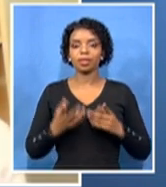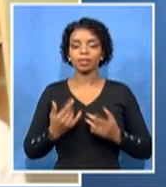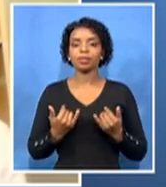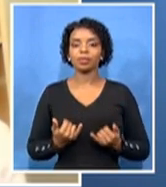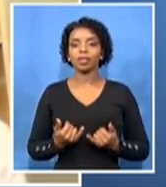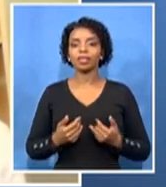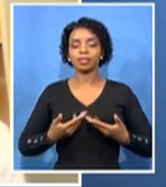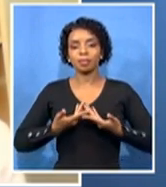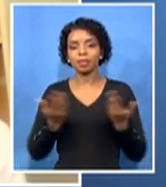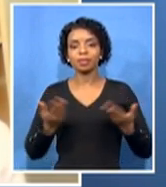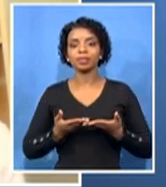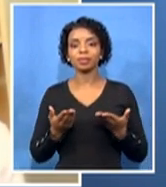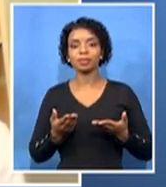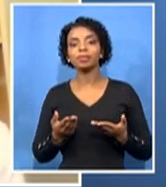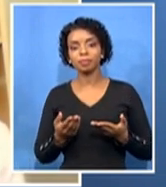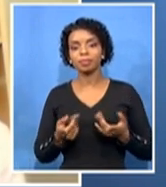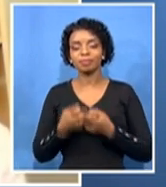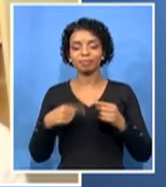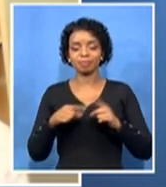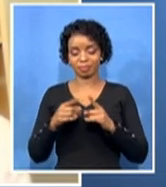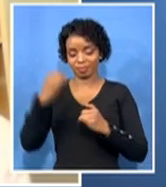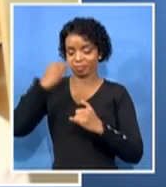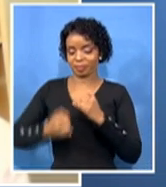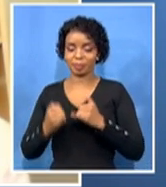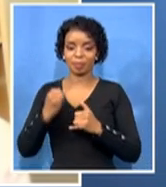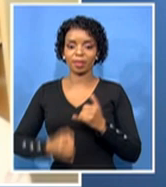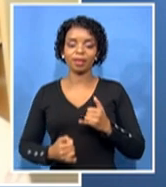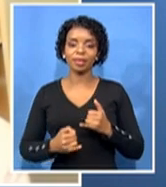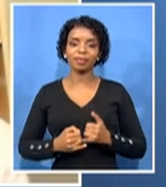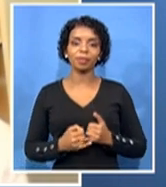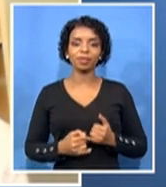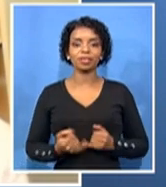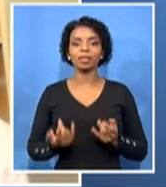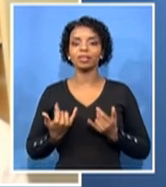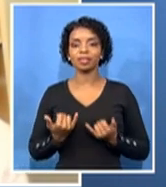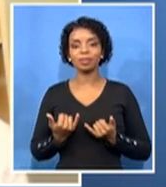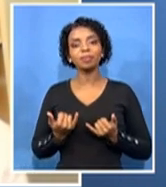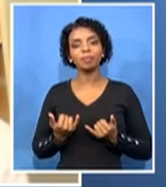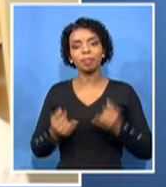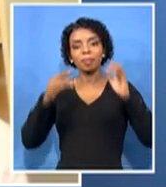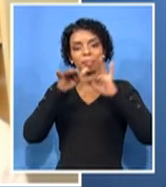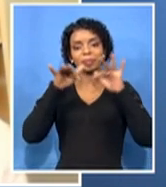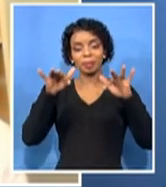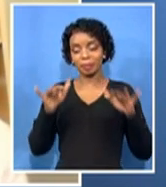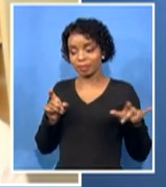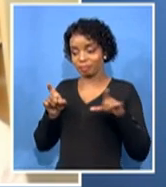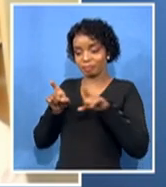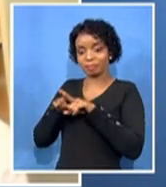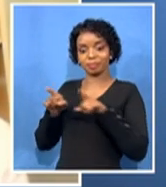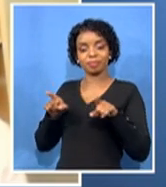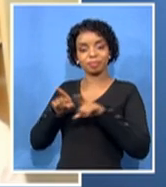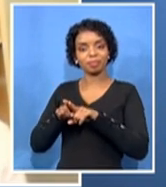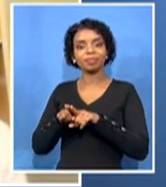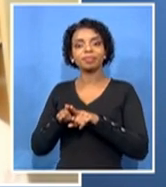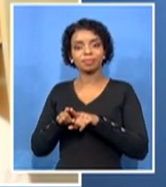in expecting a new wave because people are wearing face masks, people are